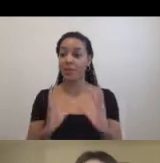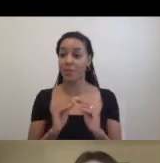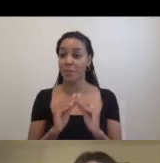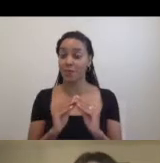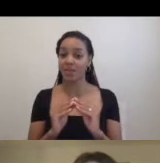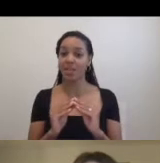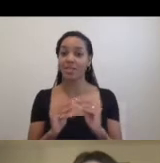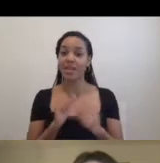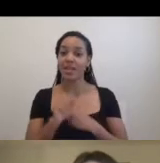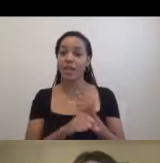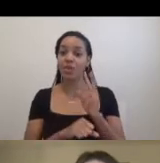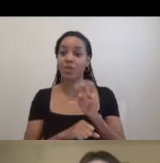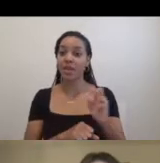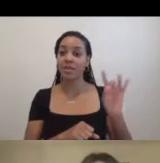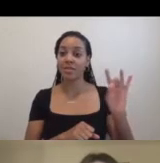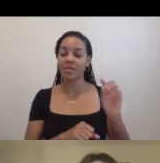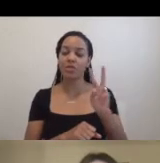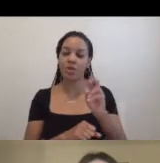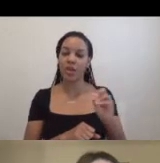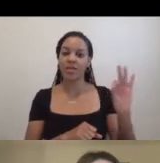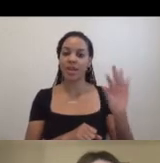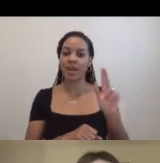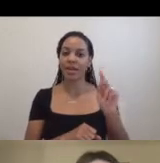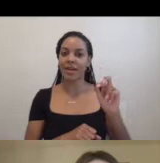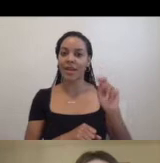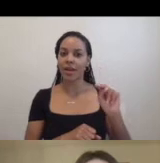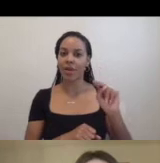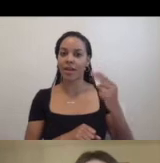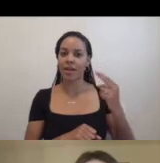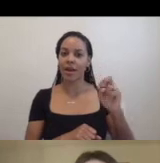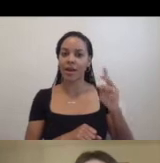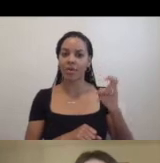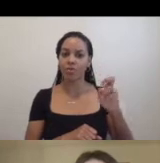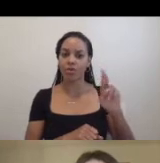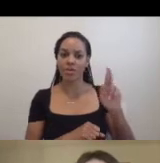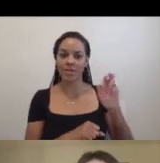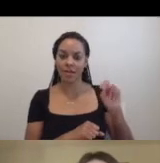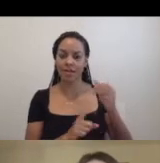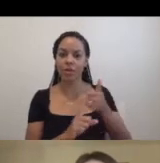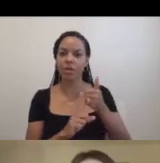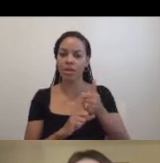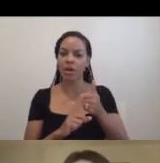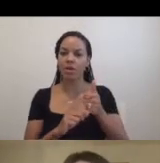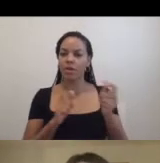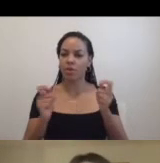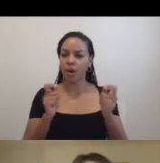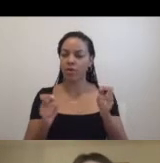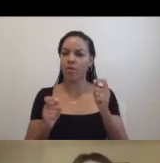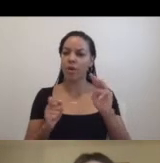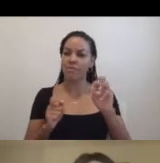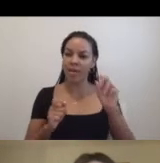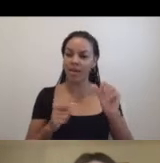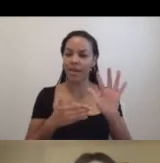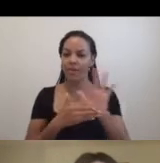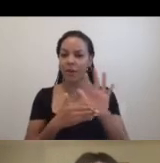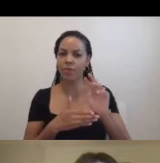2009, Karen Helmerson, Program Director of Electronic Media and Film and Visual Arts at the New York